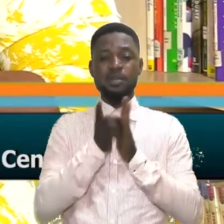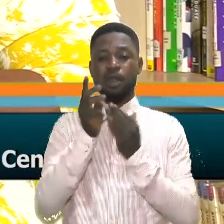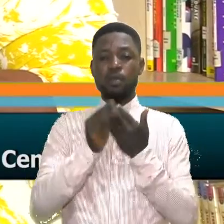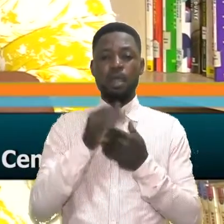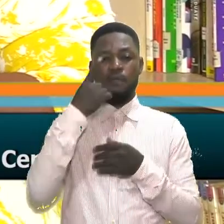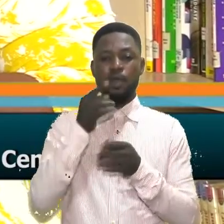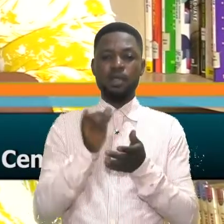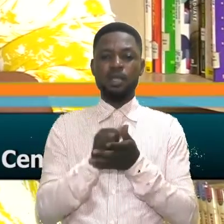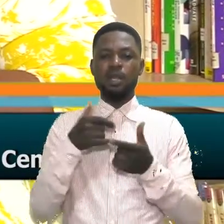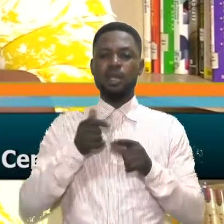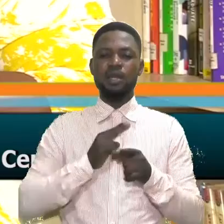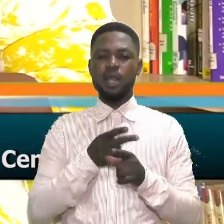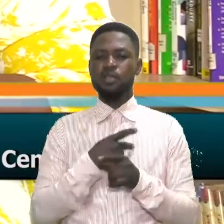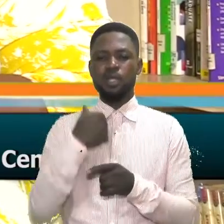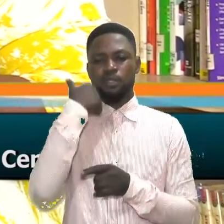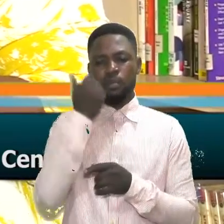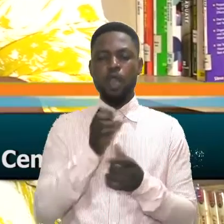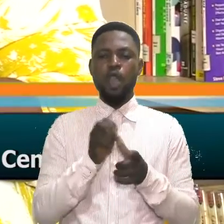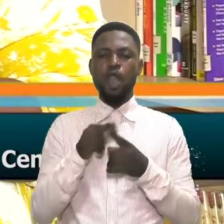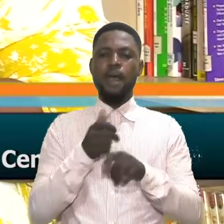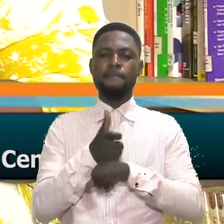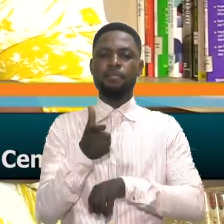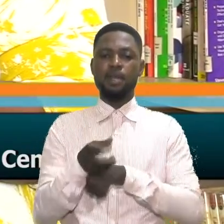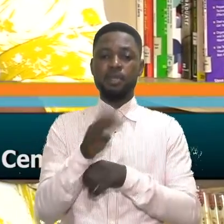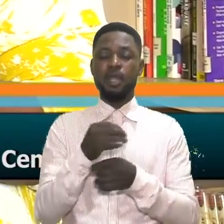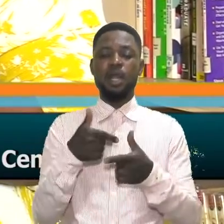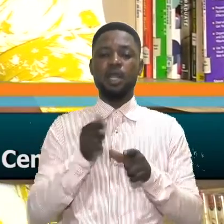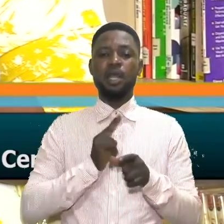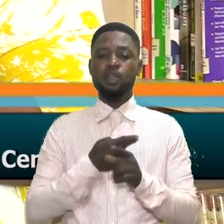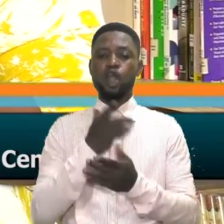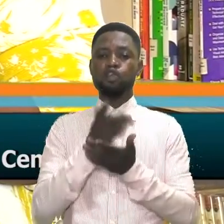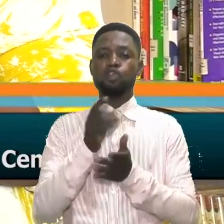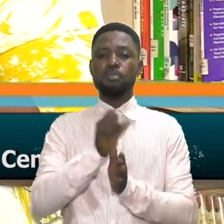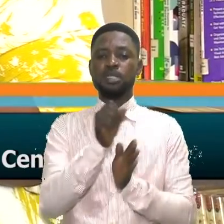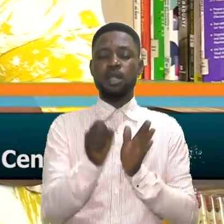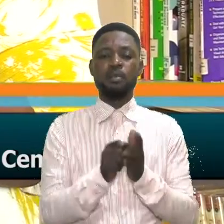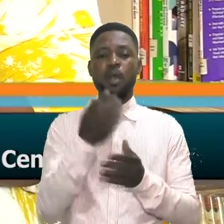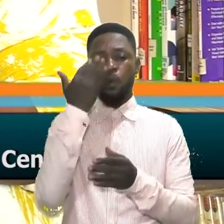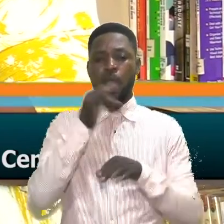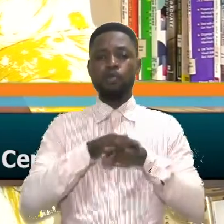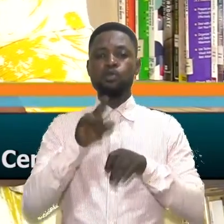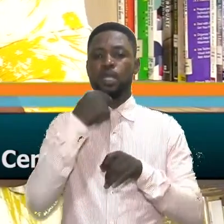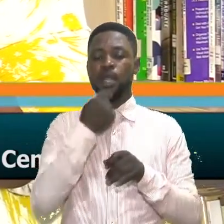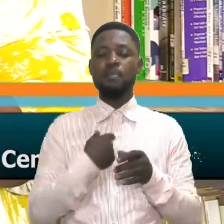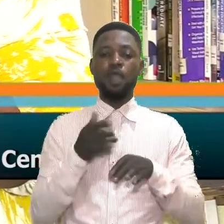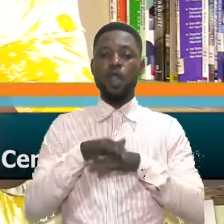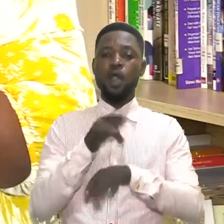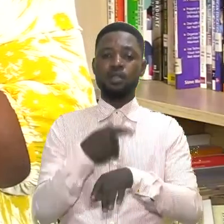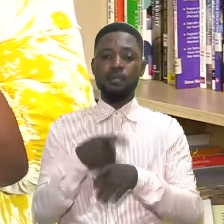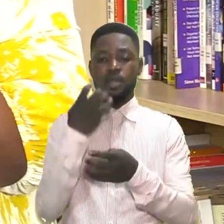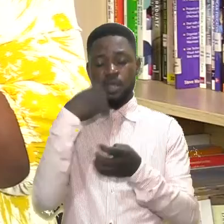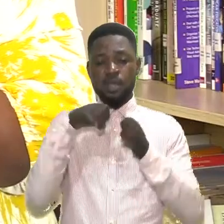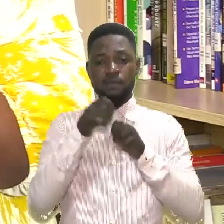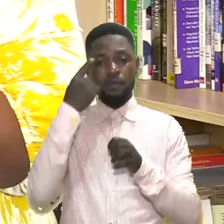developed for that. So let's stop shaming. Let's stop blaming them. Let's stop the stigma. Some people blame them. Why didn't you tell me on time?